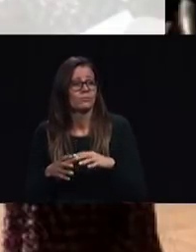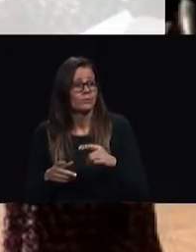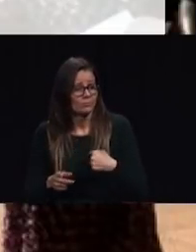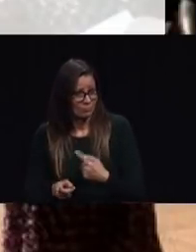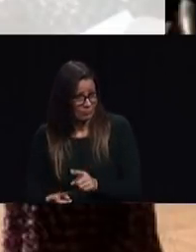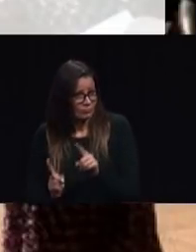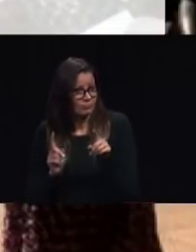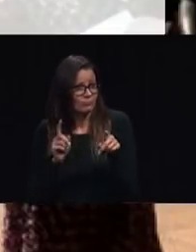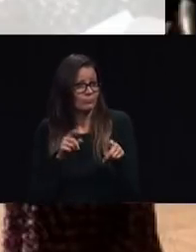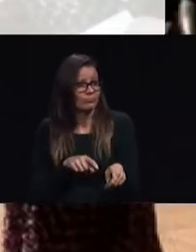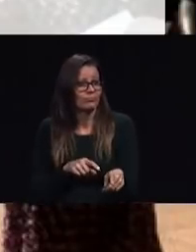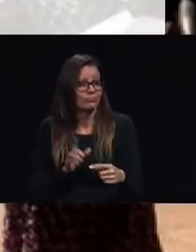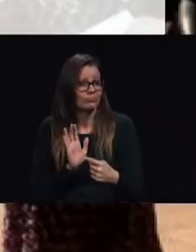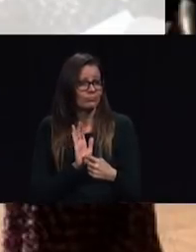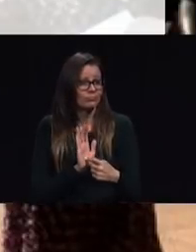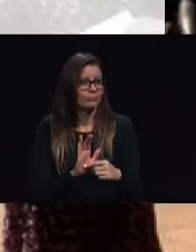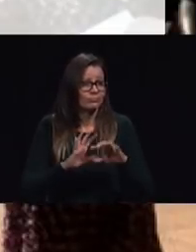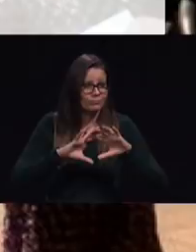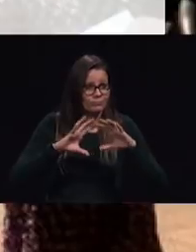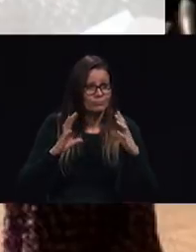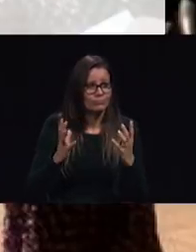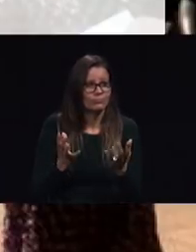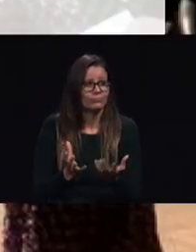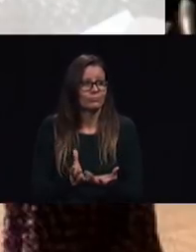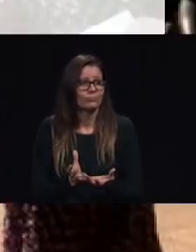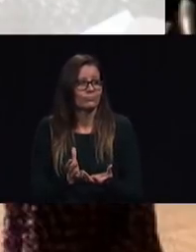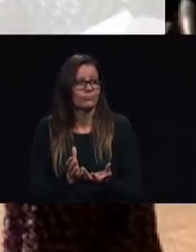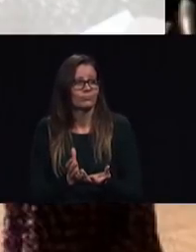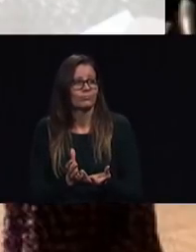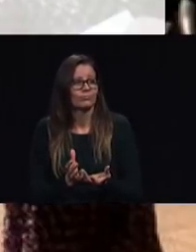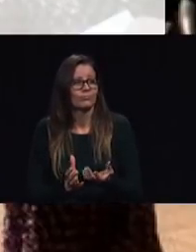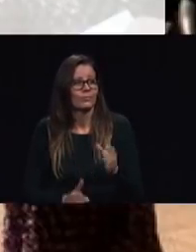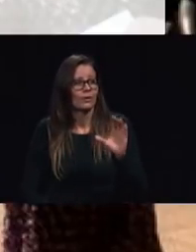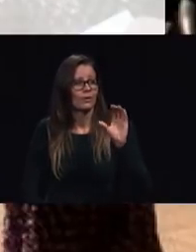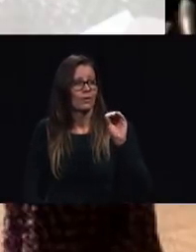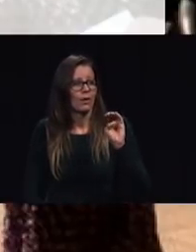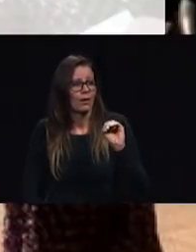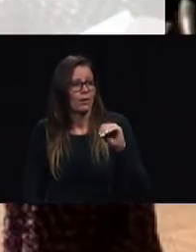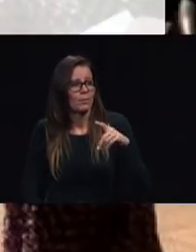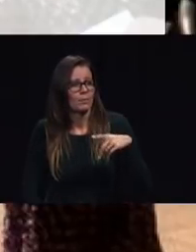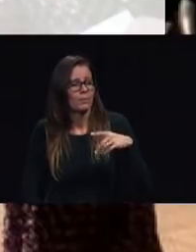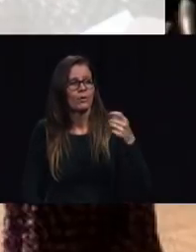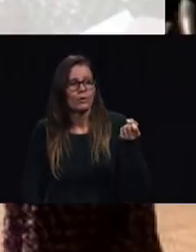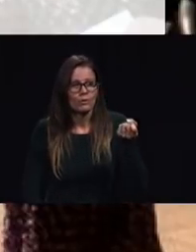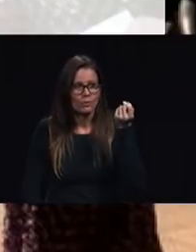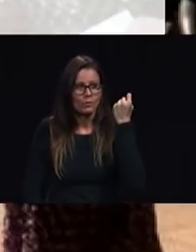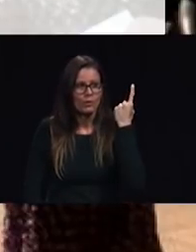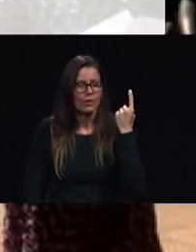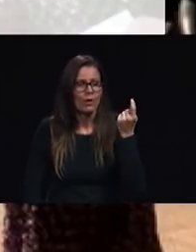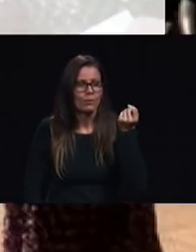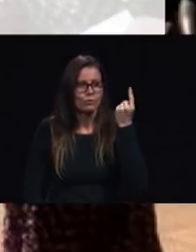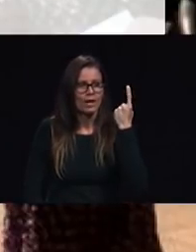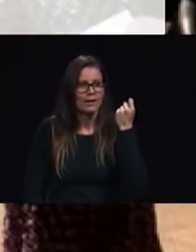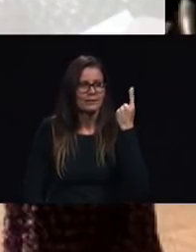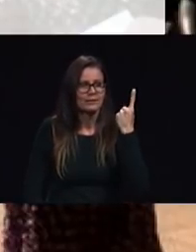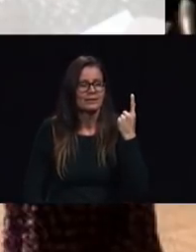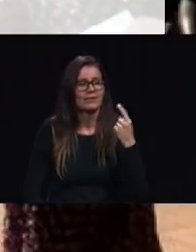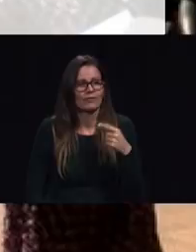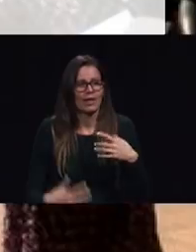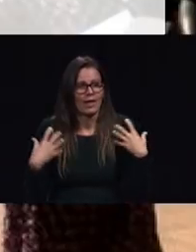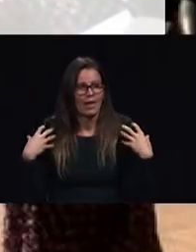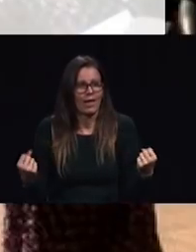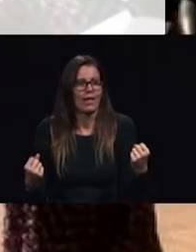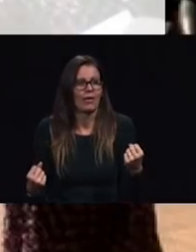comprehensive health ministry which is really meeting people's needs in a practical way by demonstrating